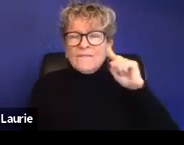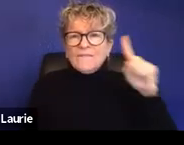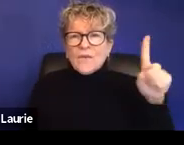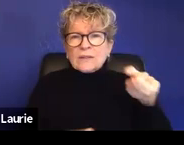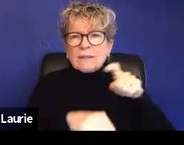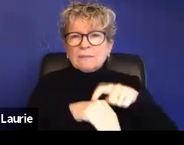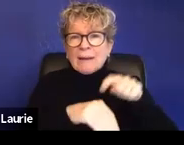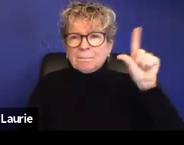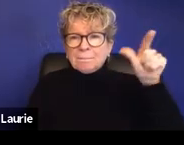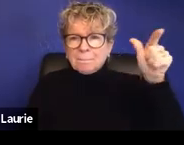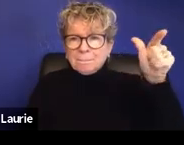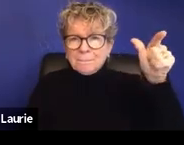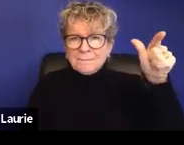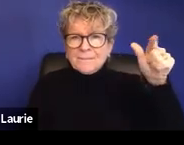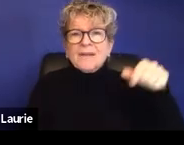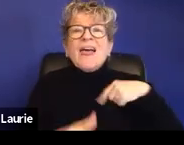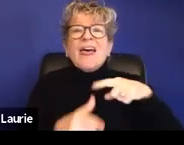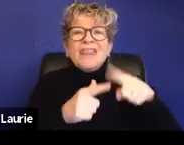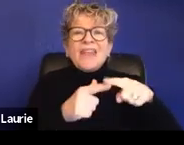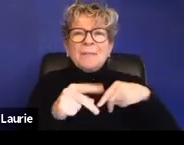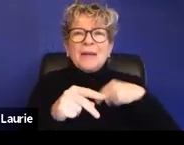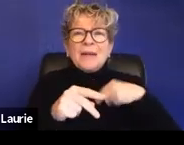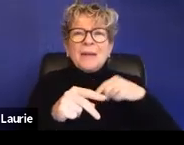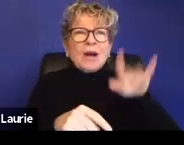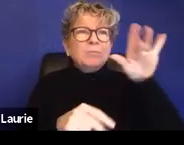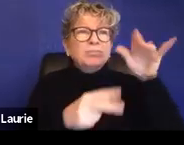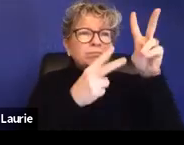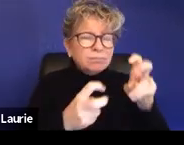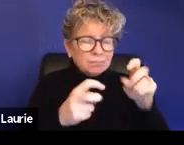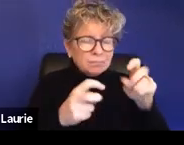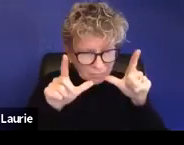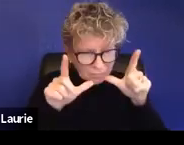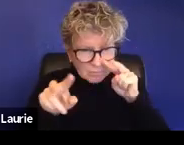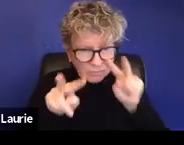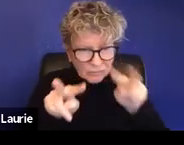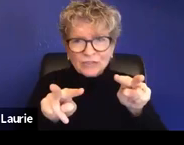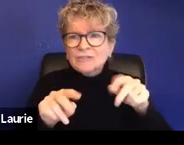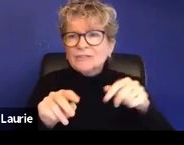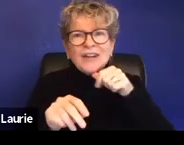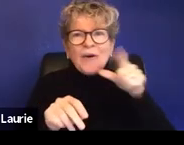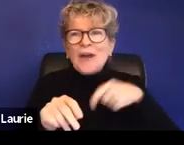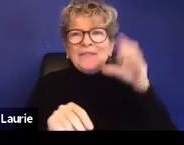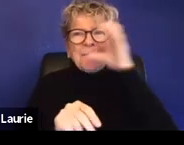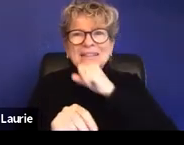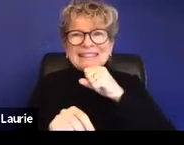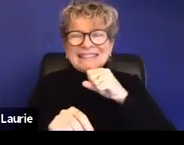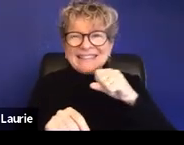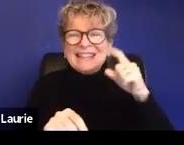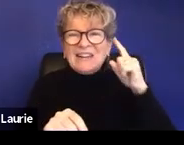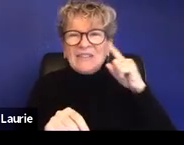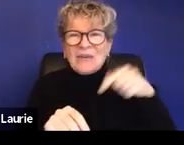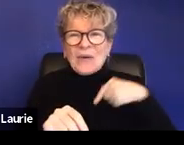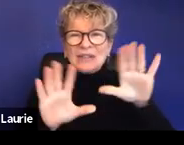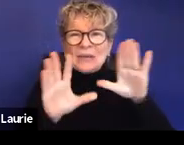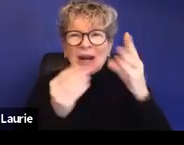time so that folks can don't have to miss out on the great information here.